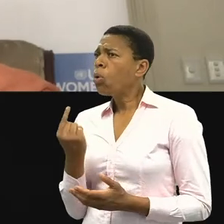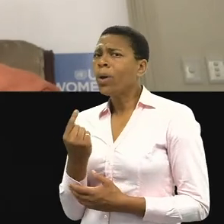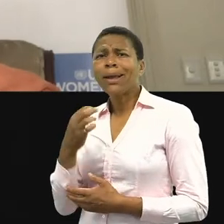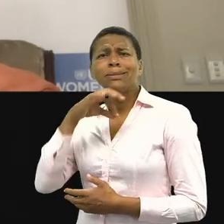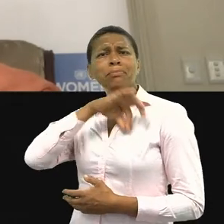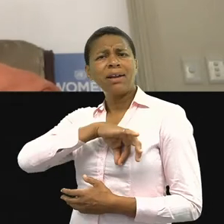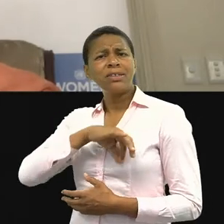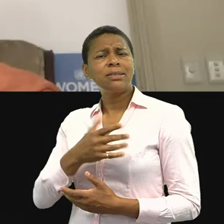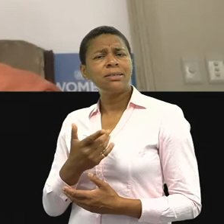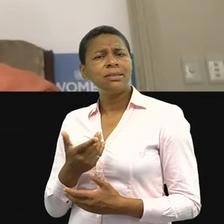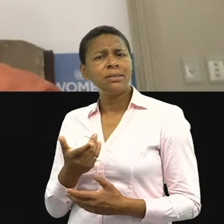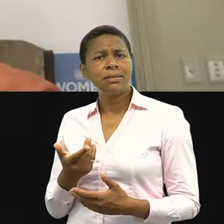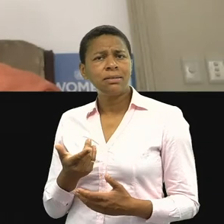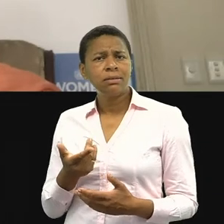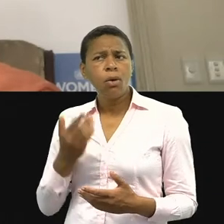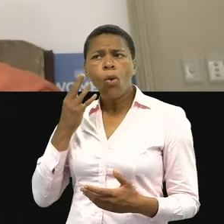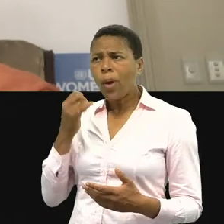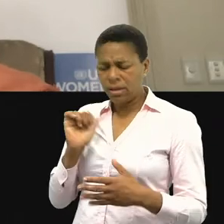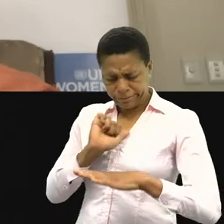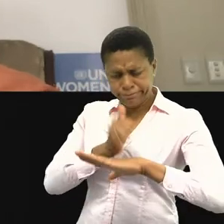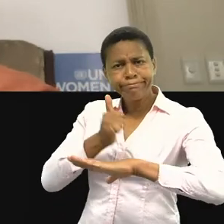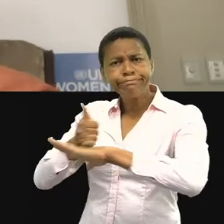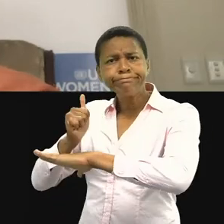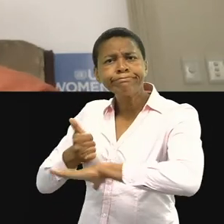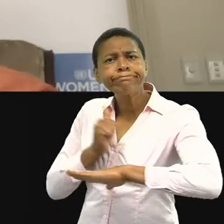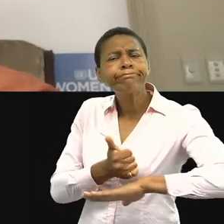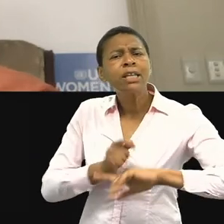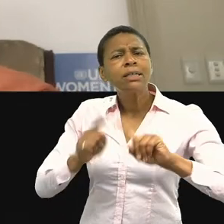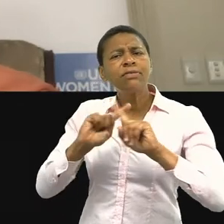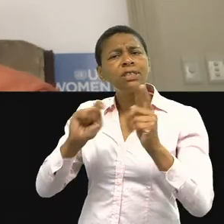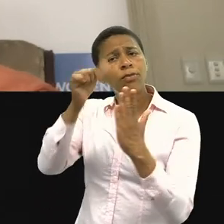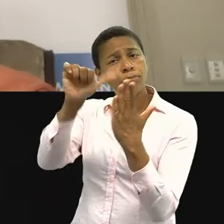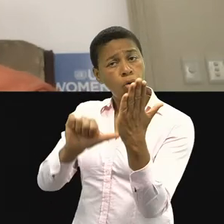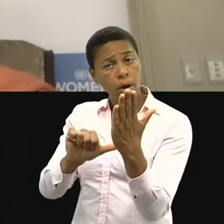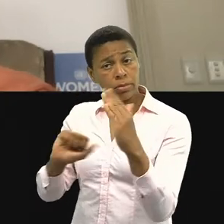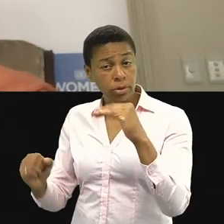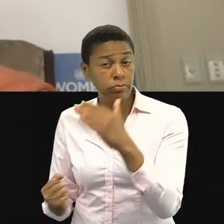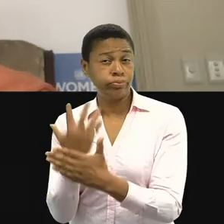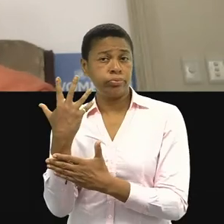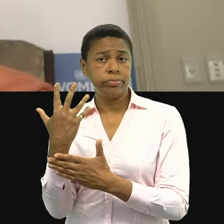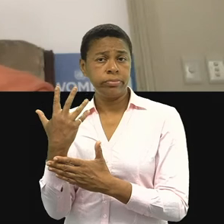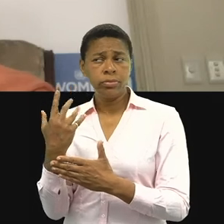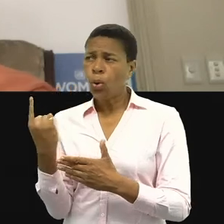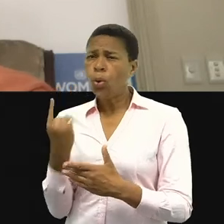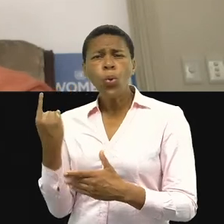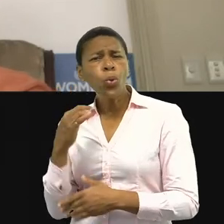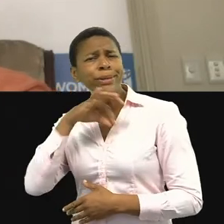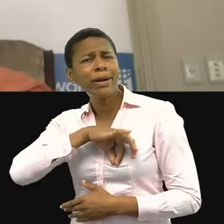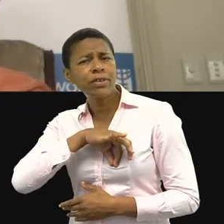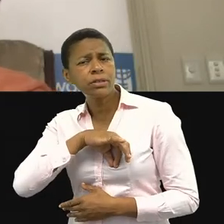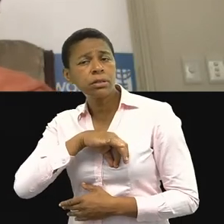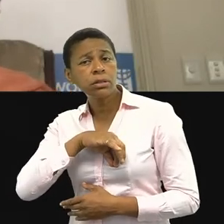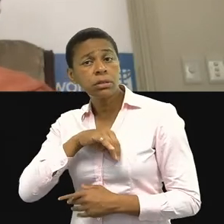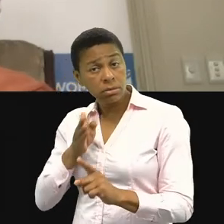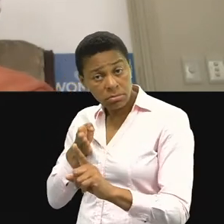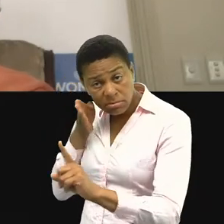many different programs. Women are in the informal sectors. They are in small business. They are also in